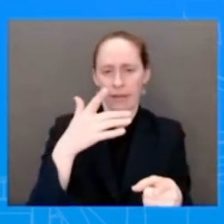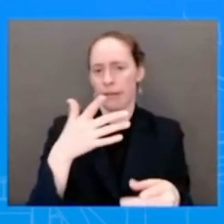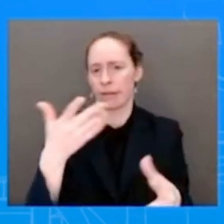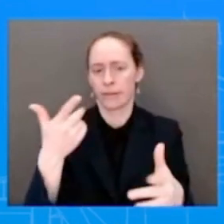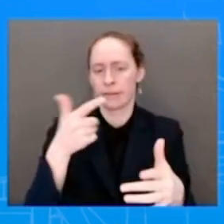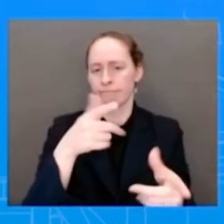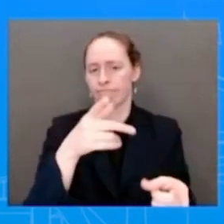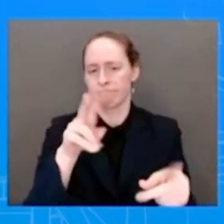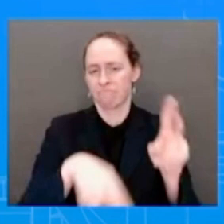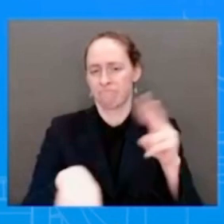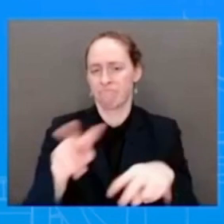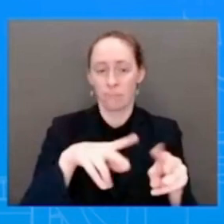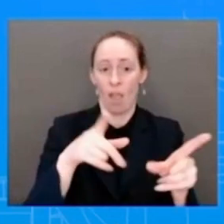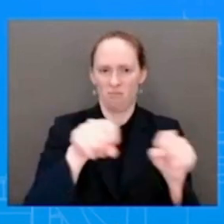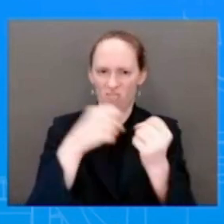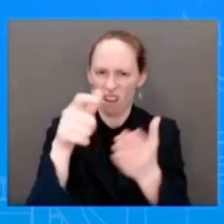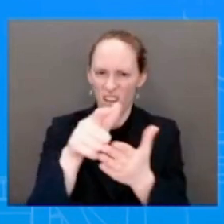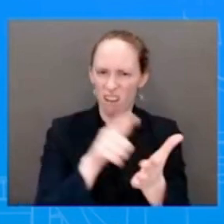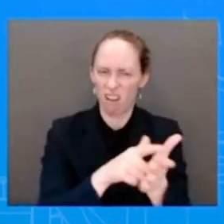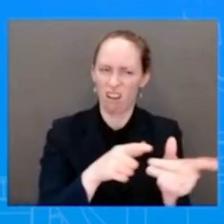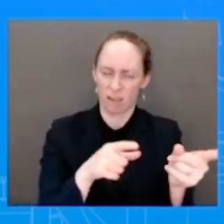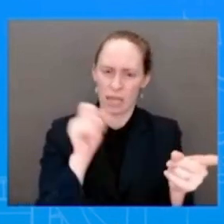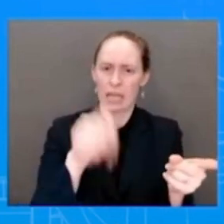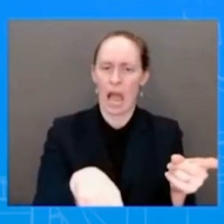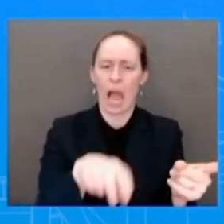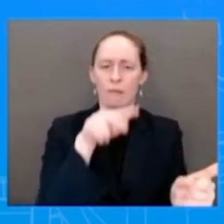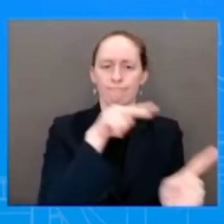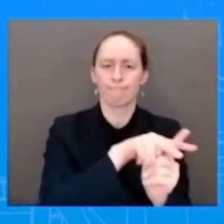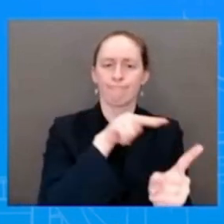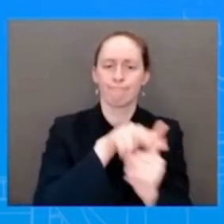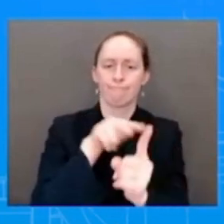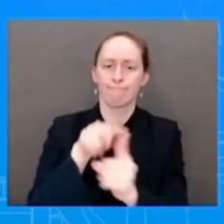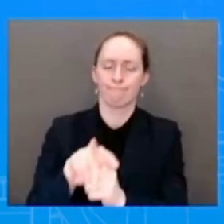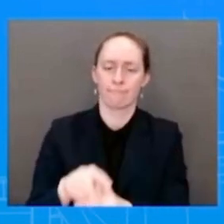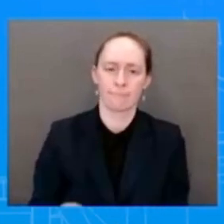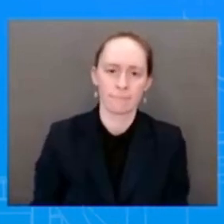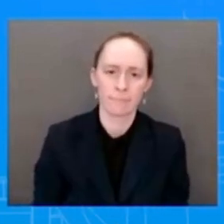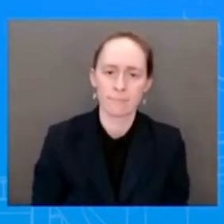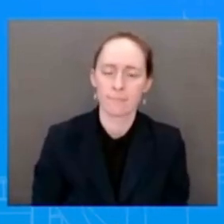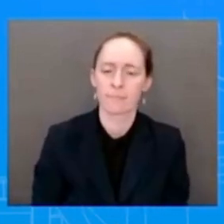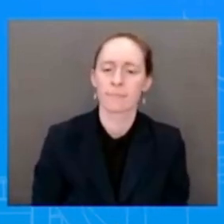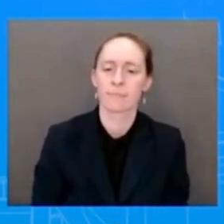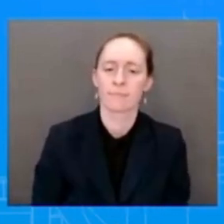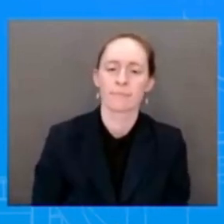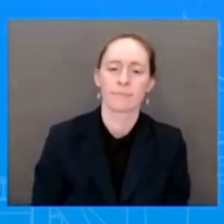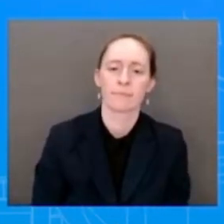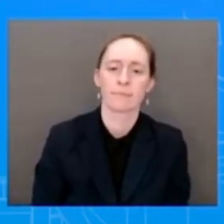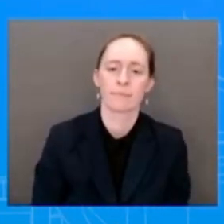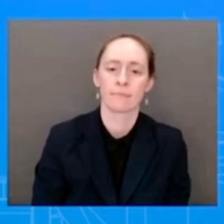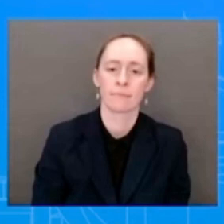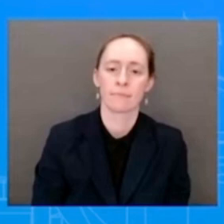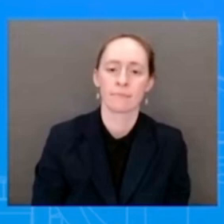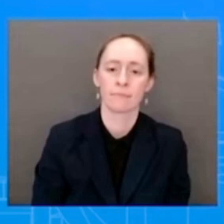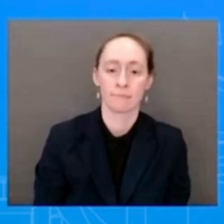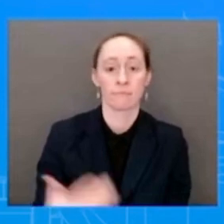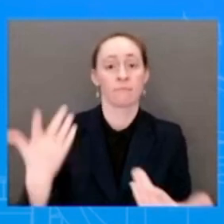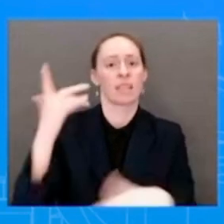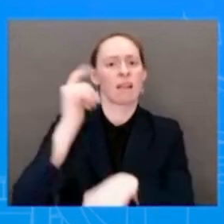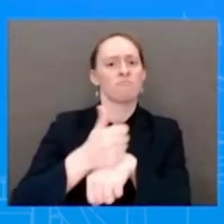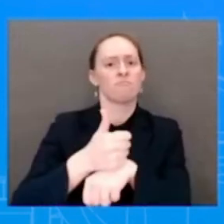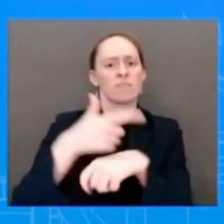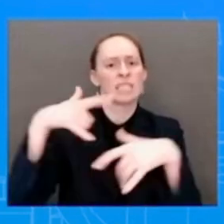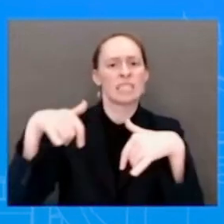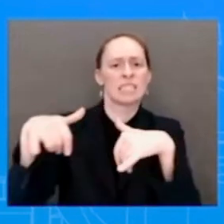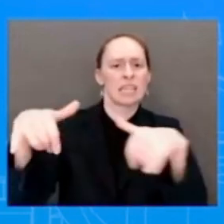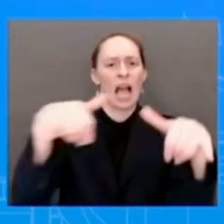Department of Justice to establish accreditation, standards for law enforcement agencies. It would require officers to